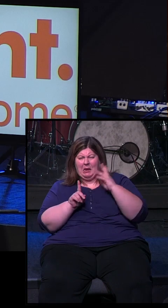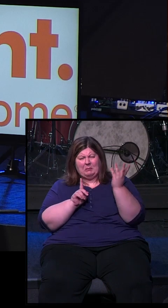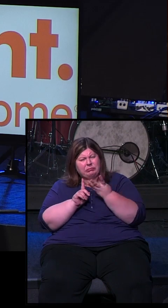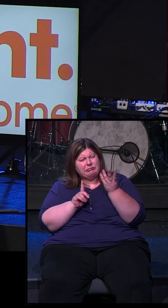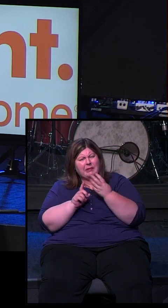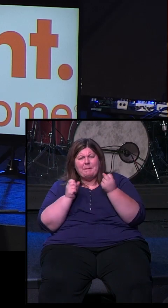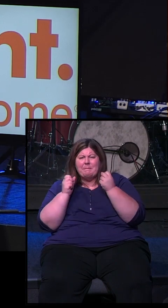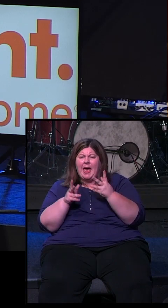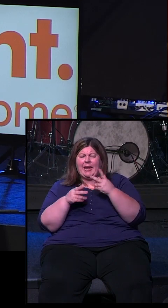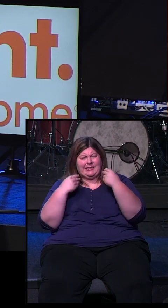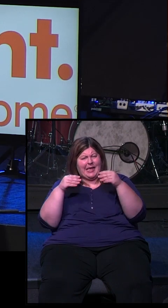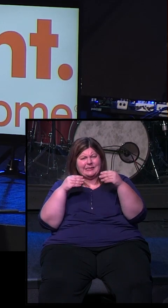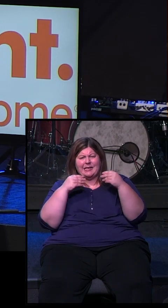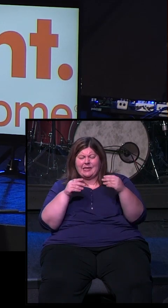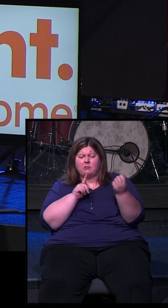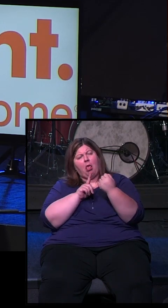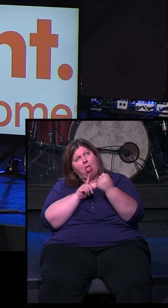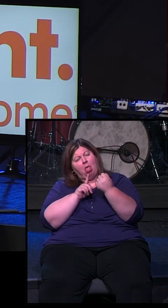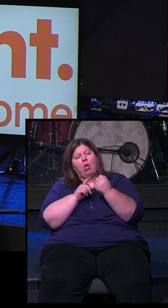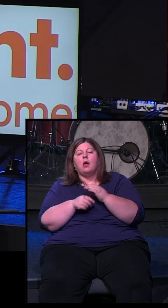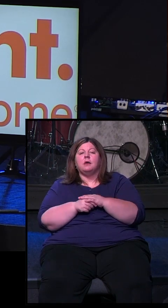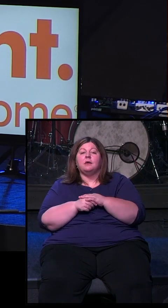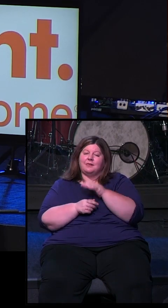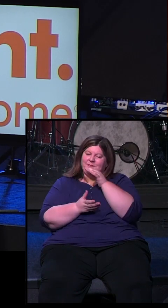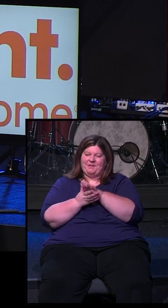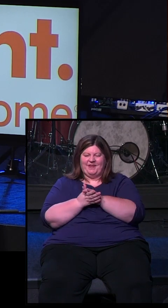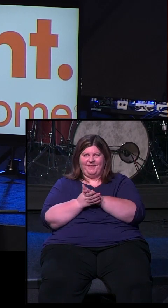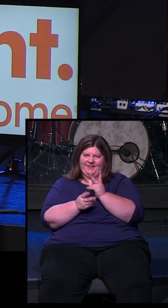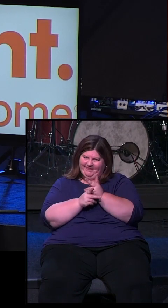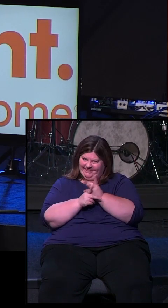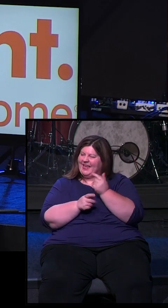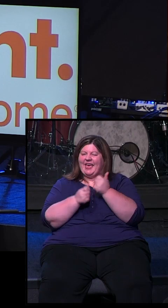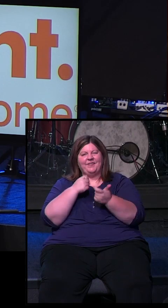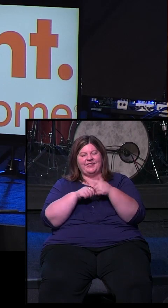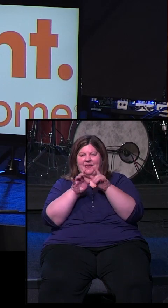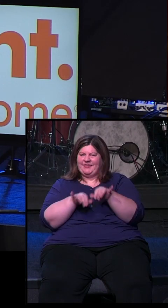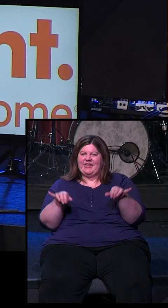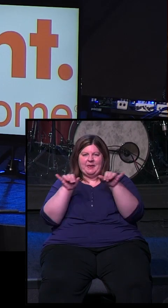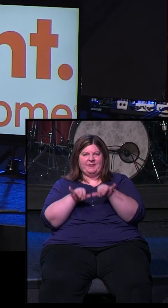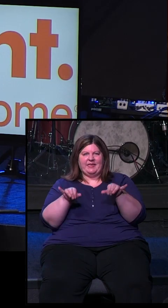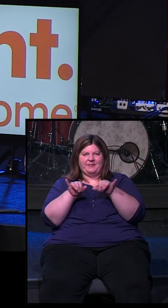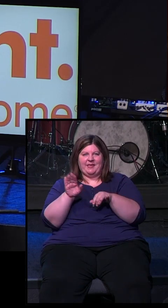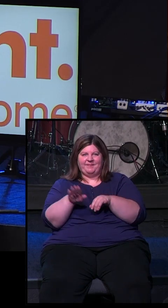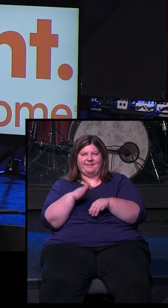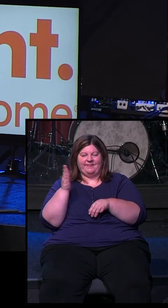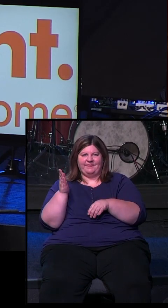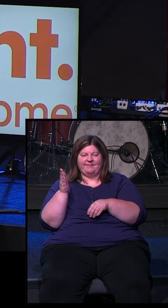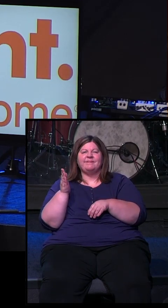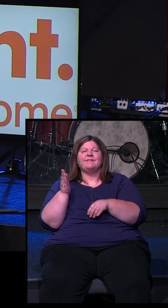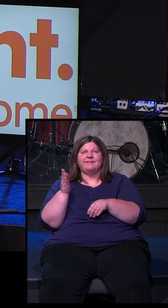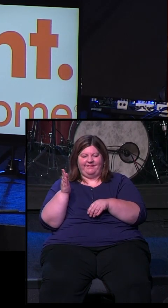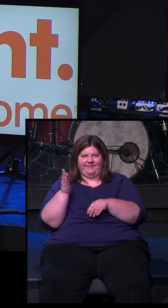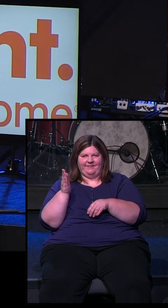in our neighborhood. And so whenever my wife answers the door, she handled this the same way she handles every single door-to-door salesman who comes to our